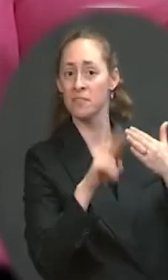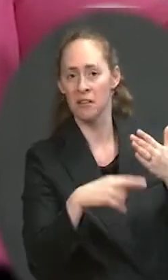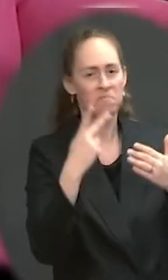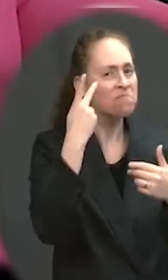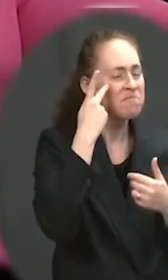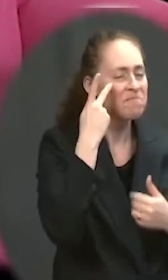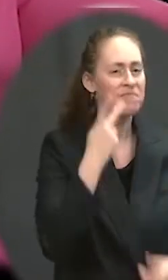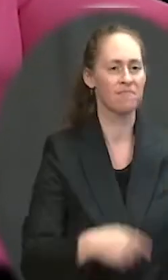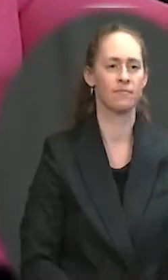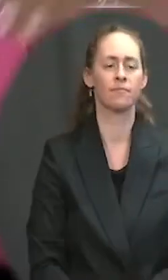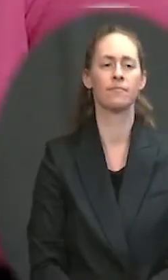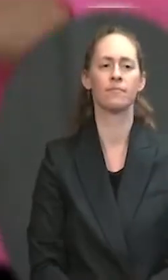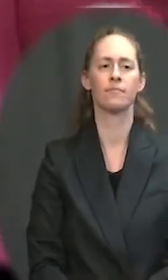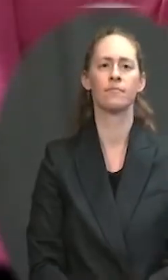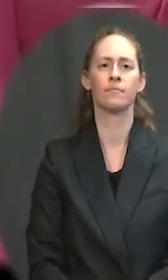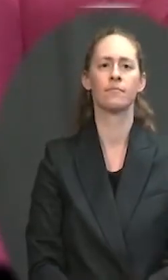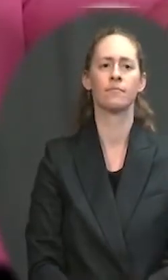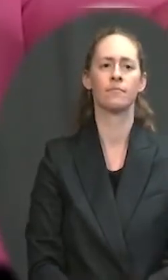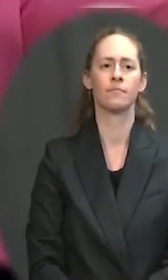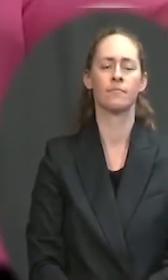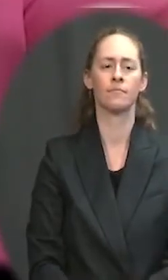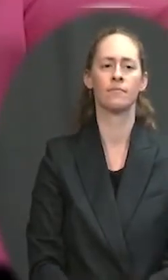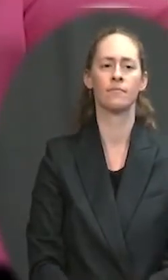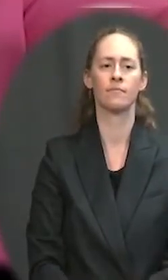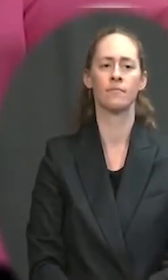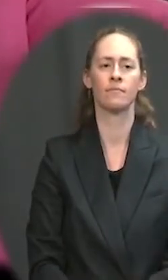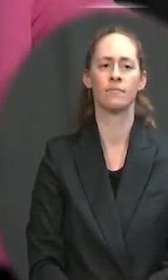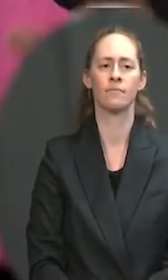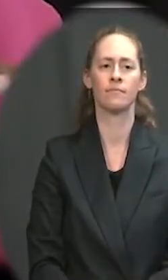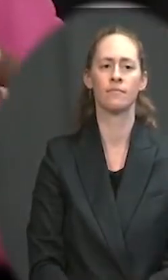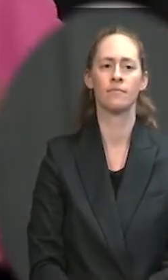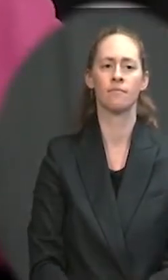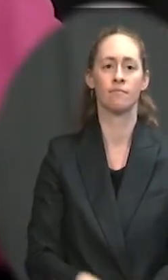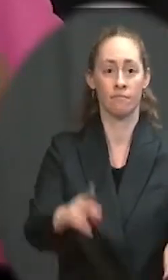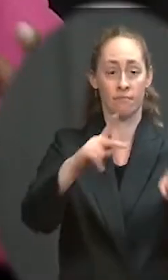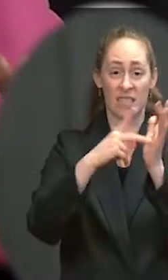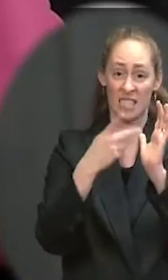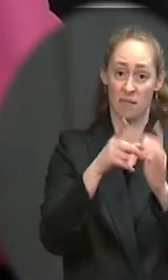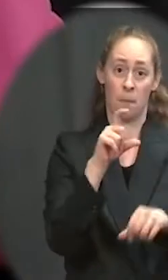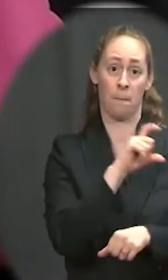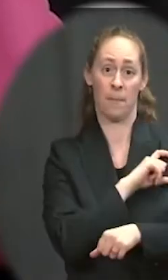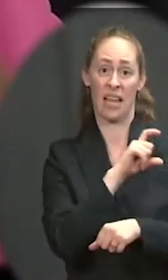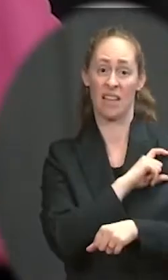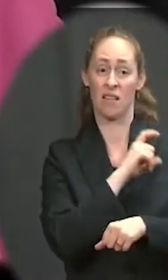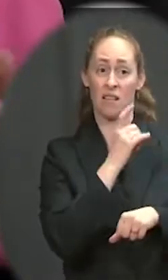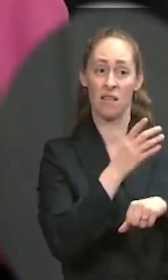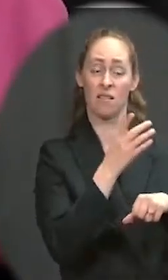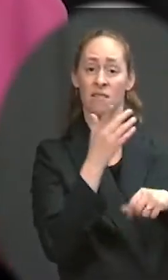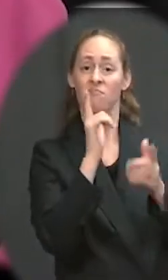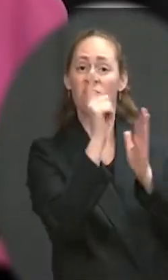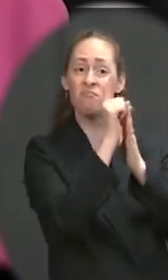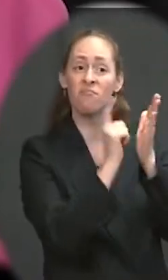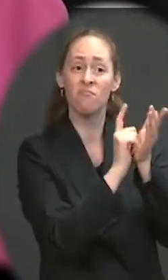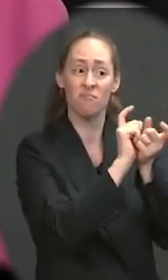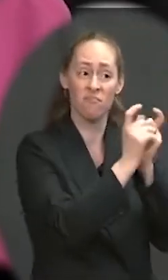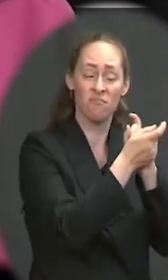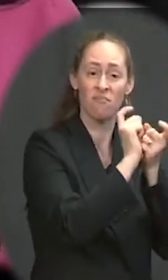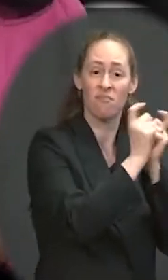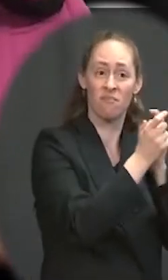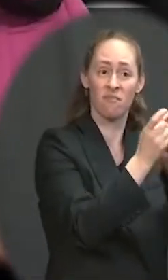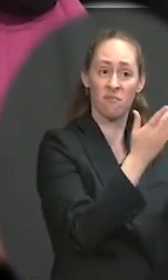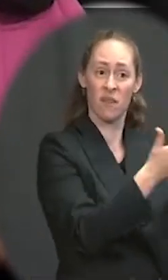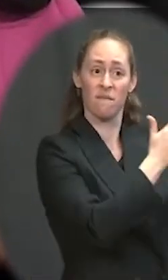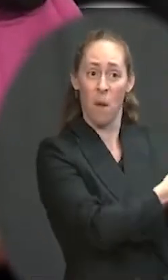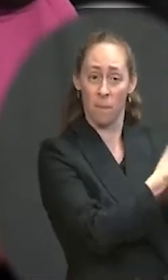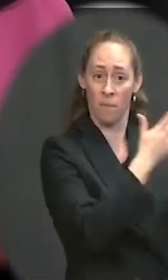police reform in some regard ahead of the negotiations one would think before the American Families Plan, the infrastructure plan, which he set an end-of